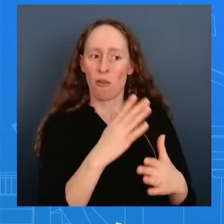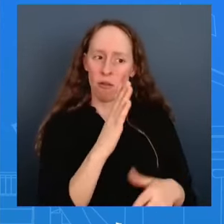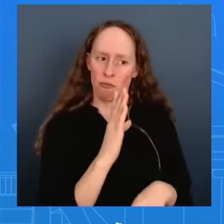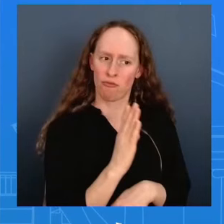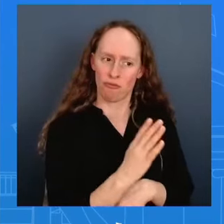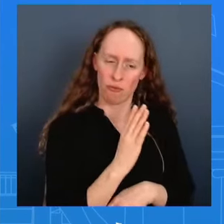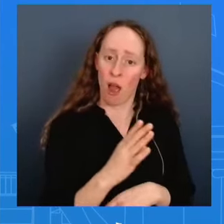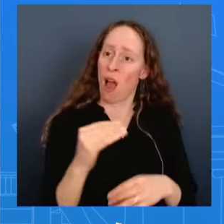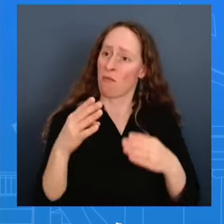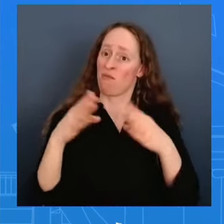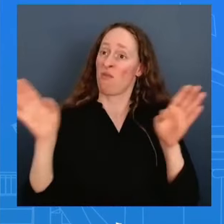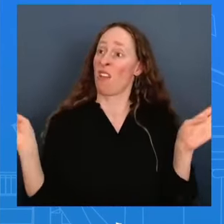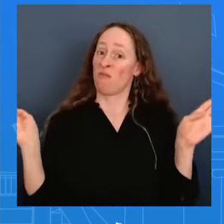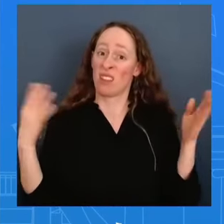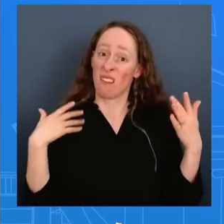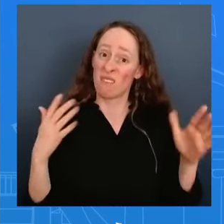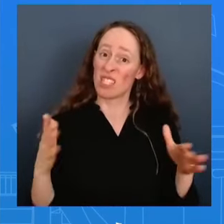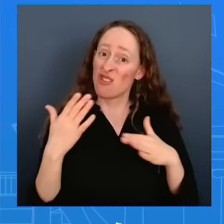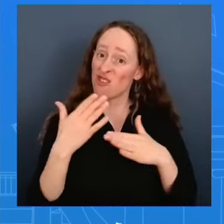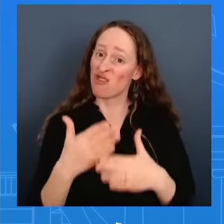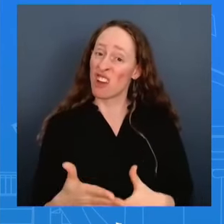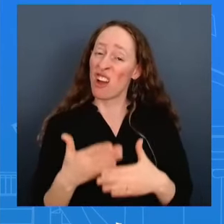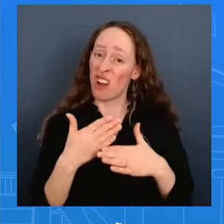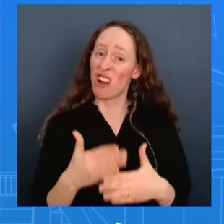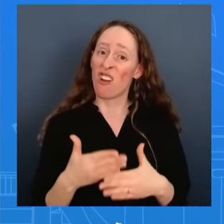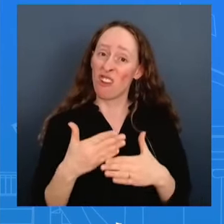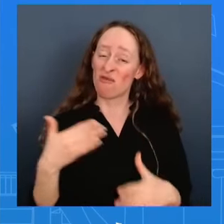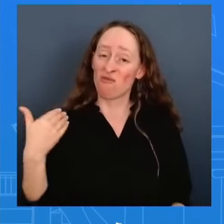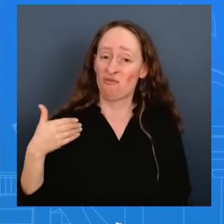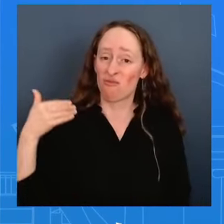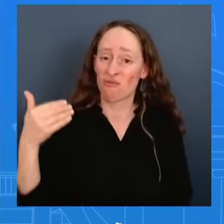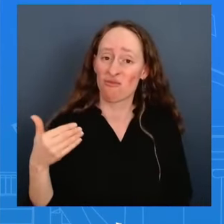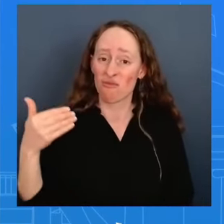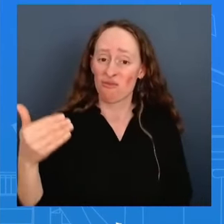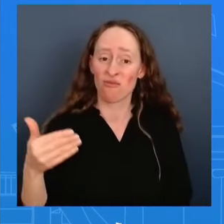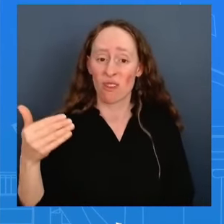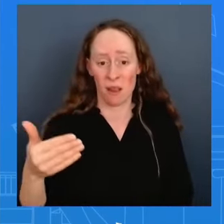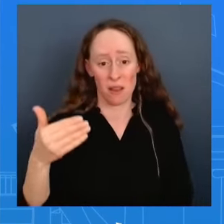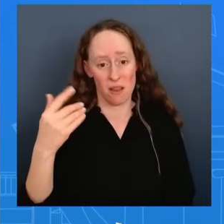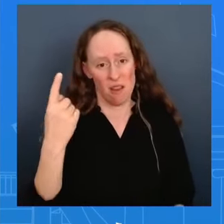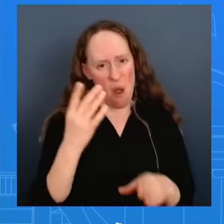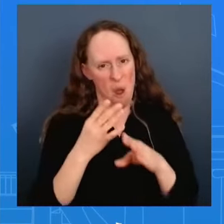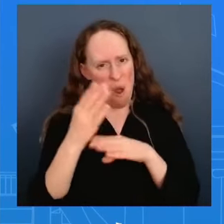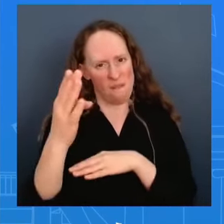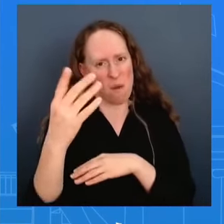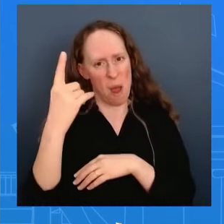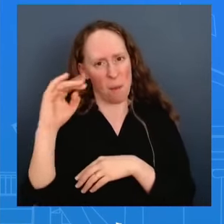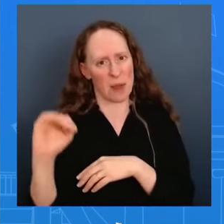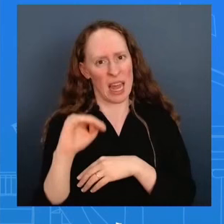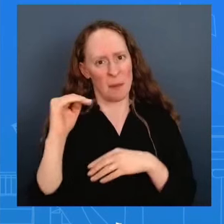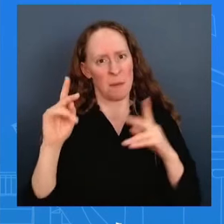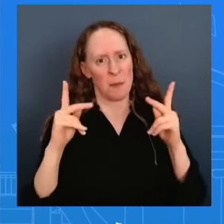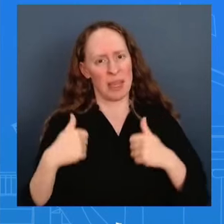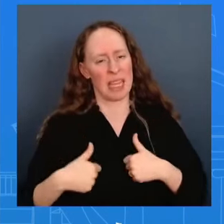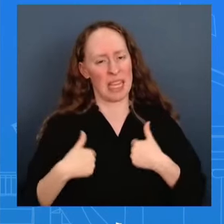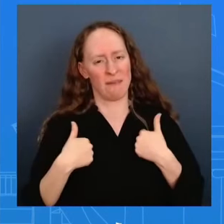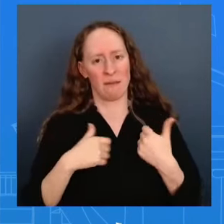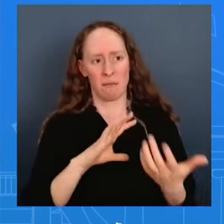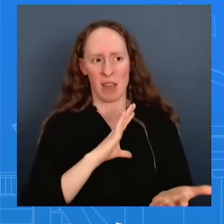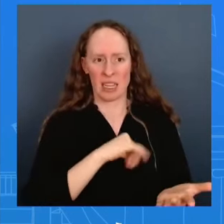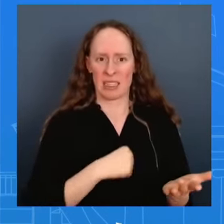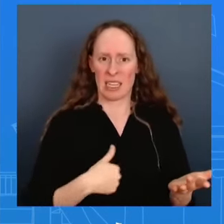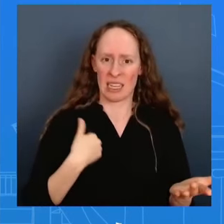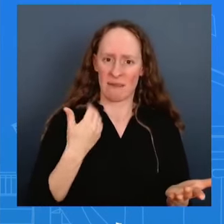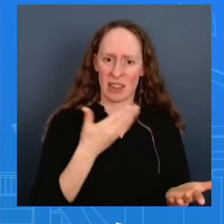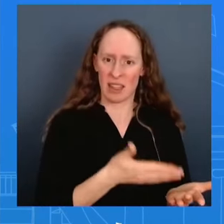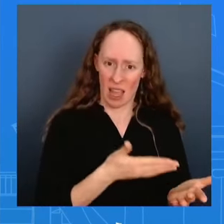one million people more one million palestinian citizens are are now seeking refuge in rafa and so we want to make